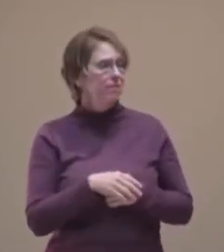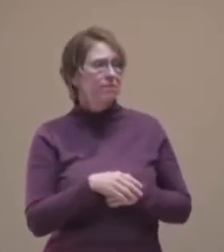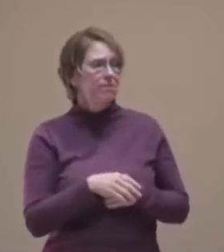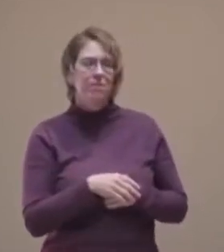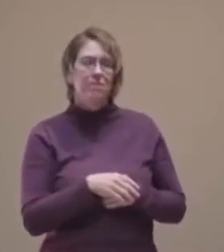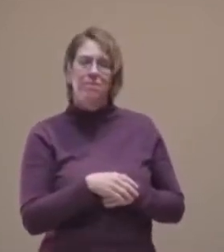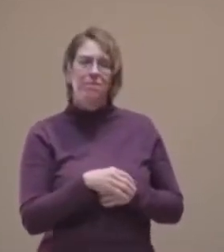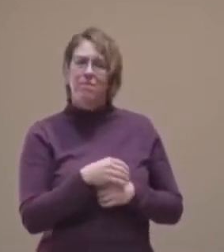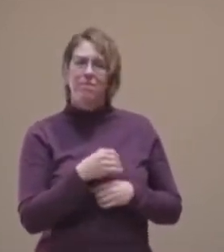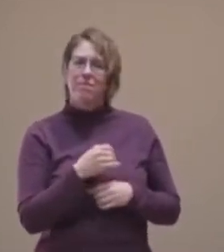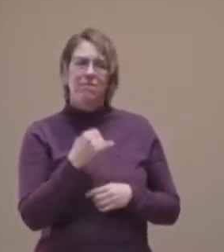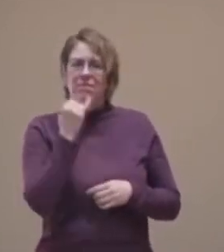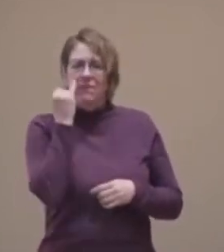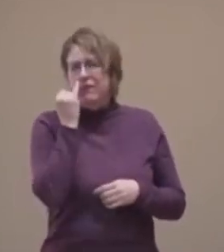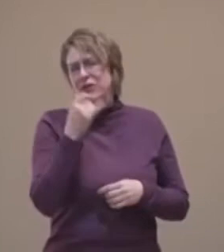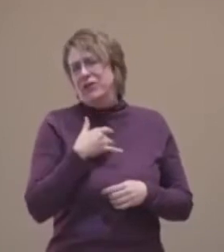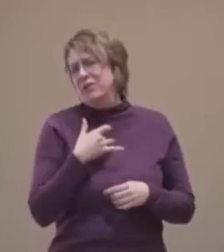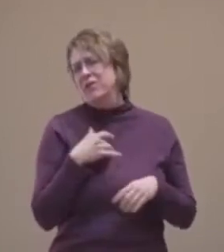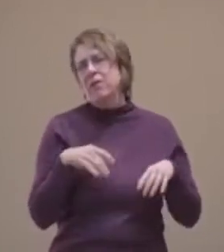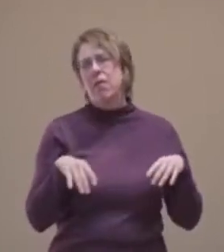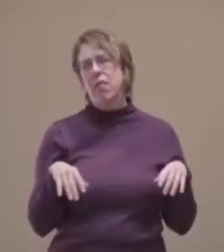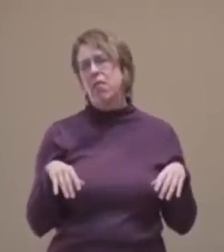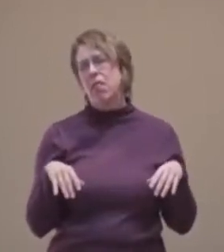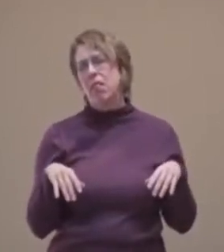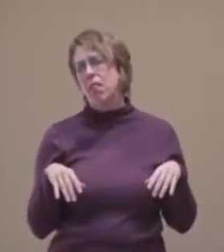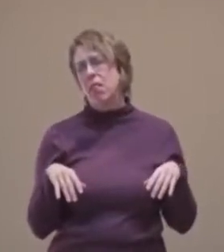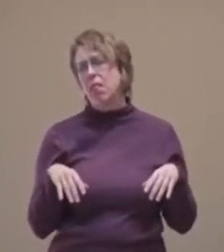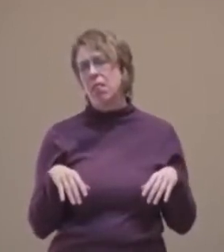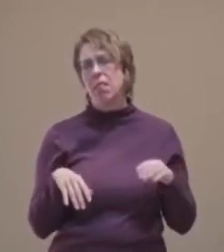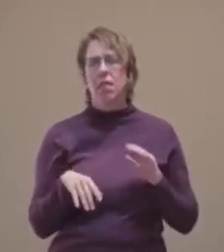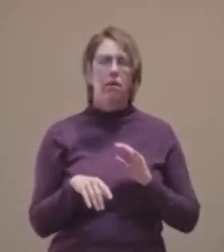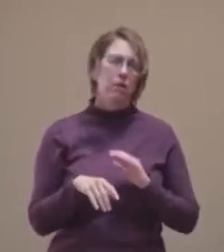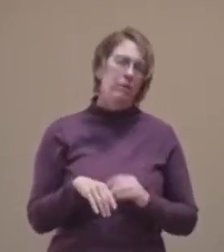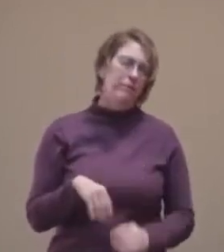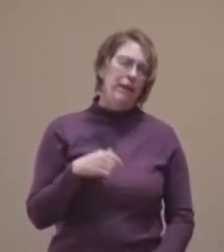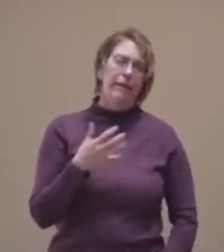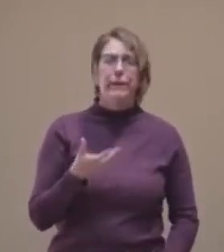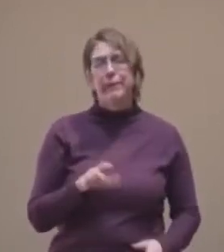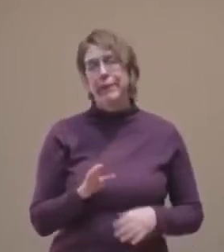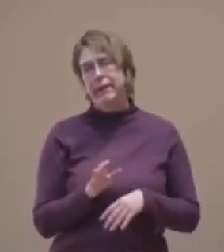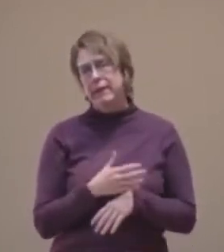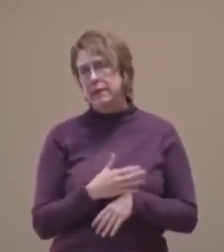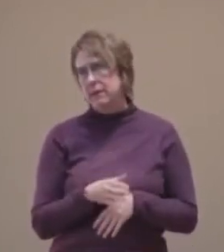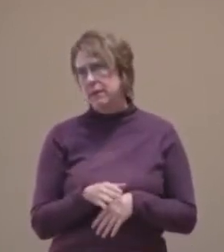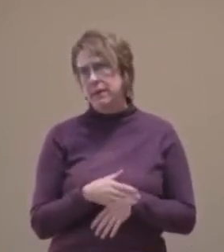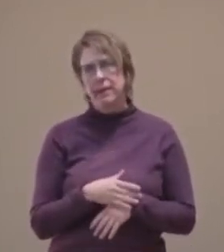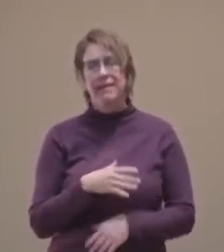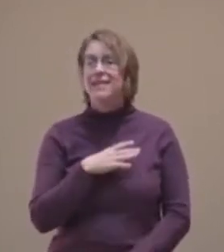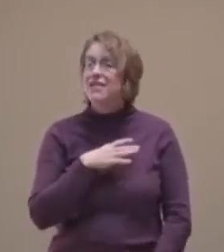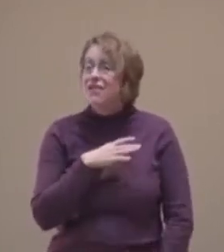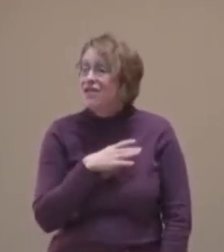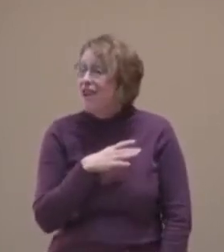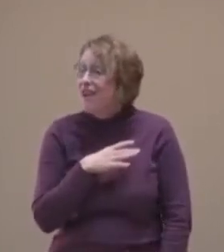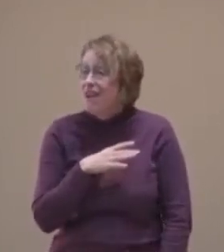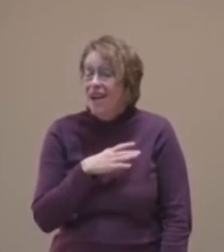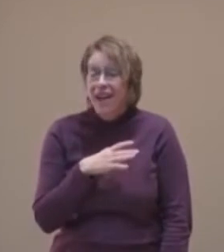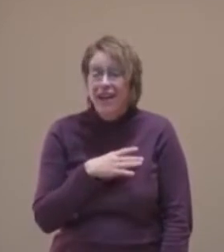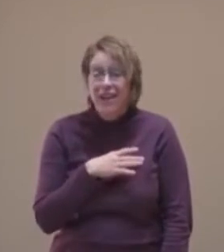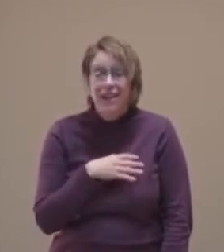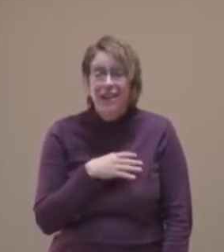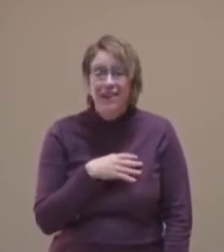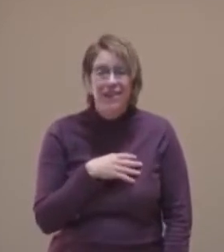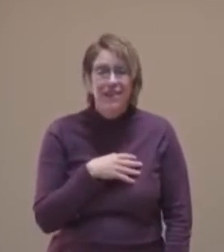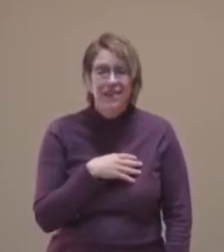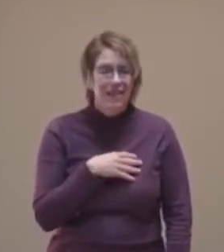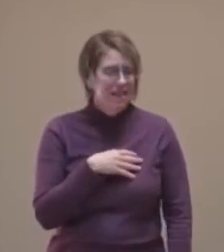particularly cheery or joyous. It's okay if you don't feel like singing or you feel like you have little